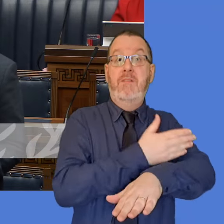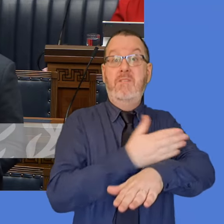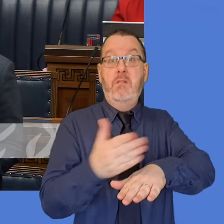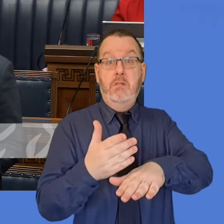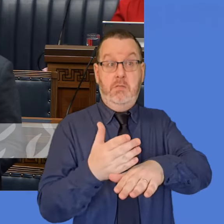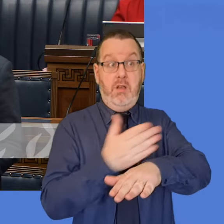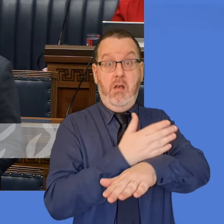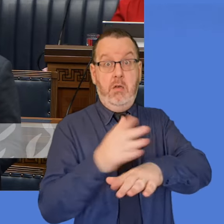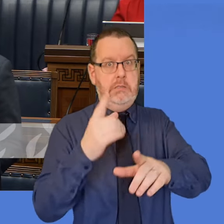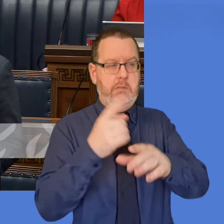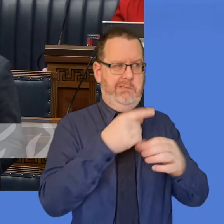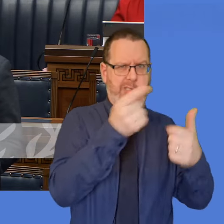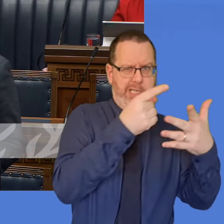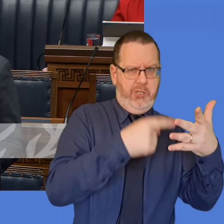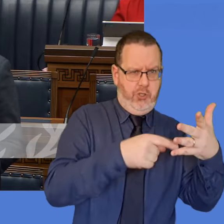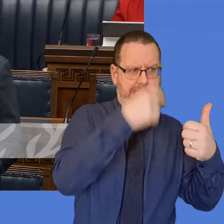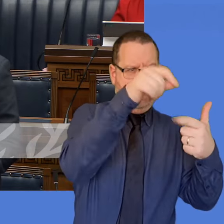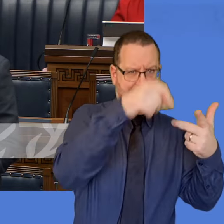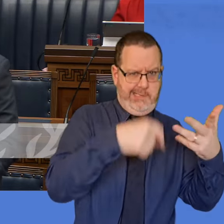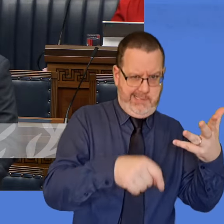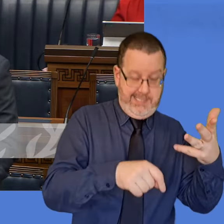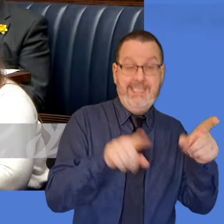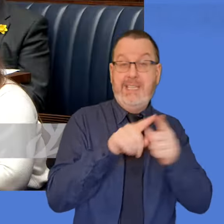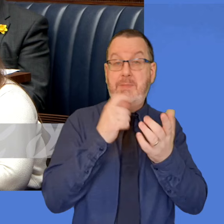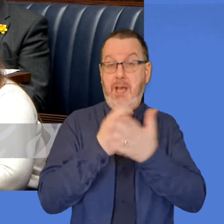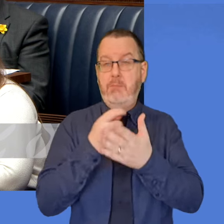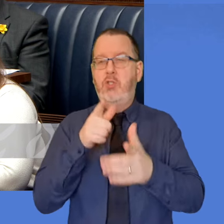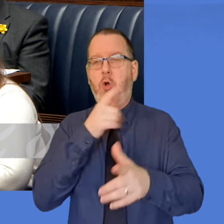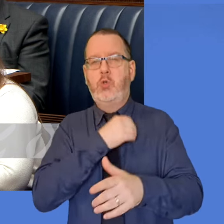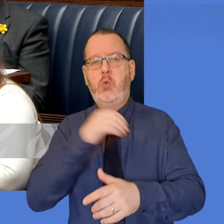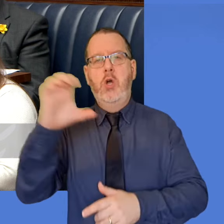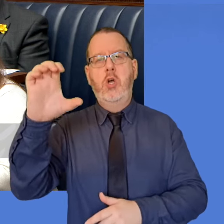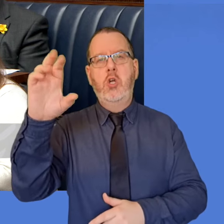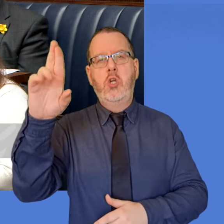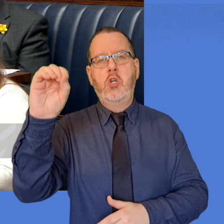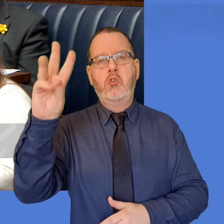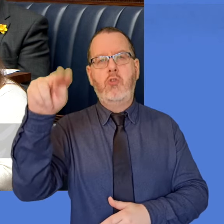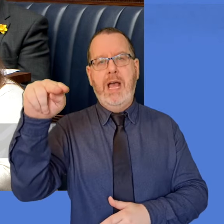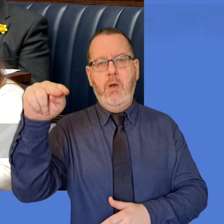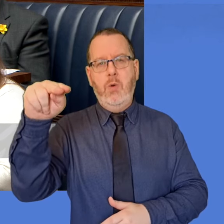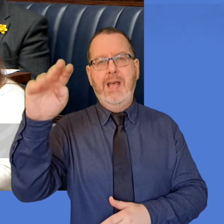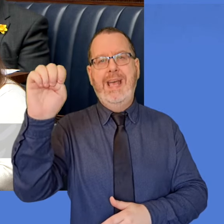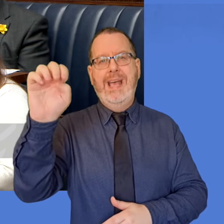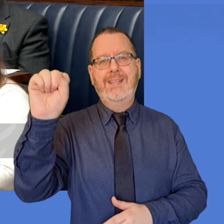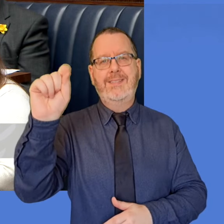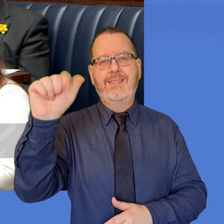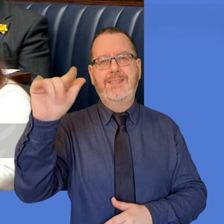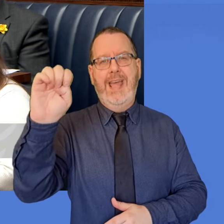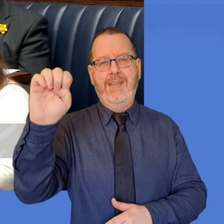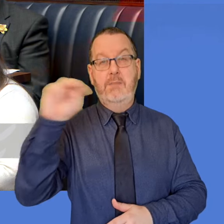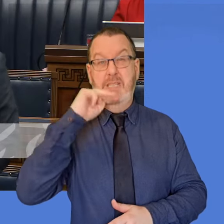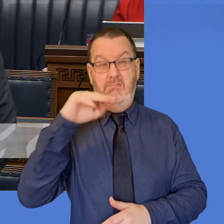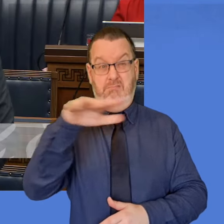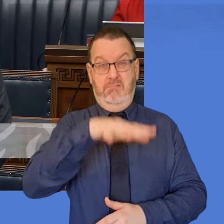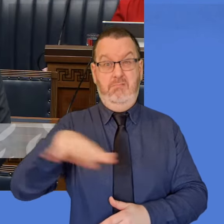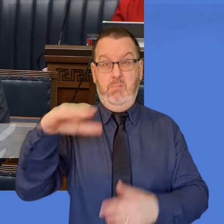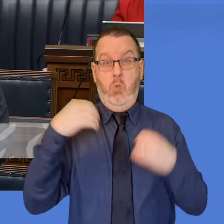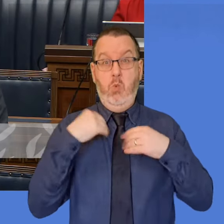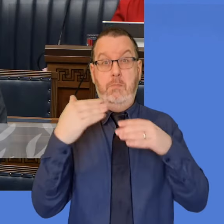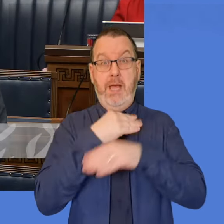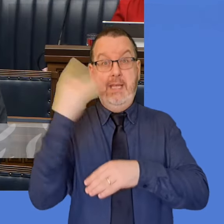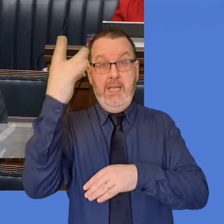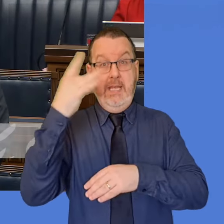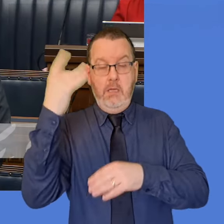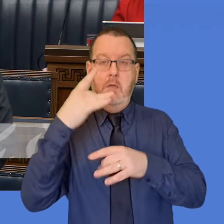discussions are continuing with the Crown Estate in relation to securing the necessary approvals for elements of the project located